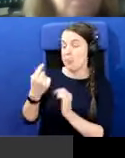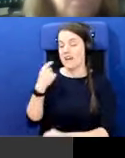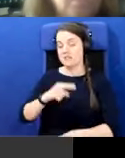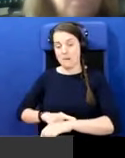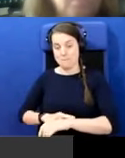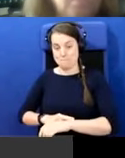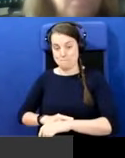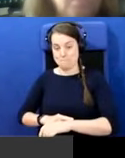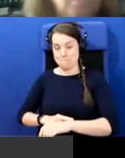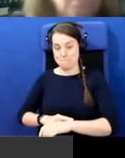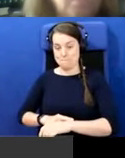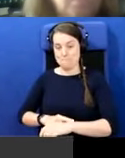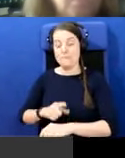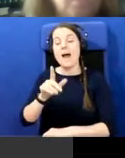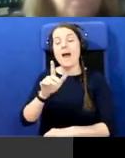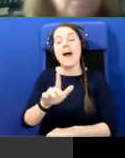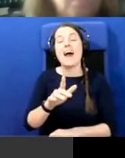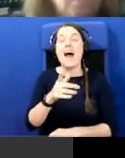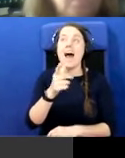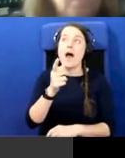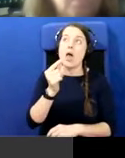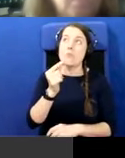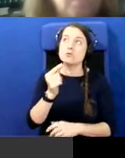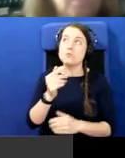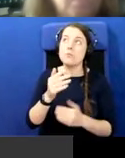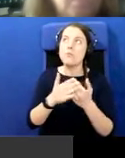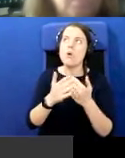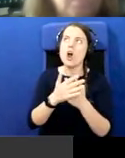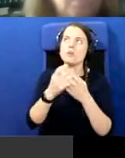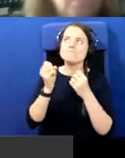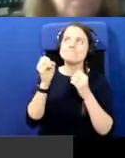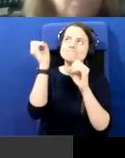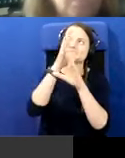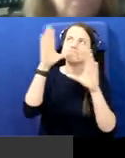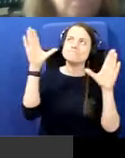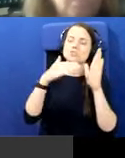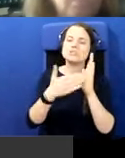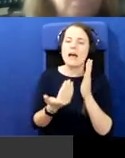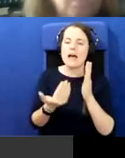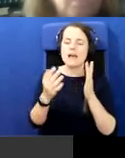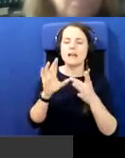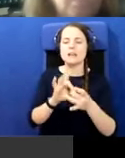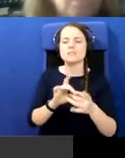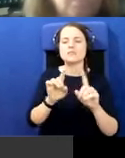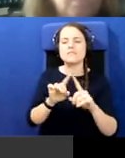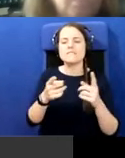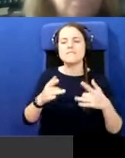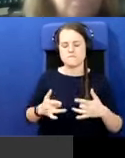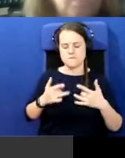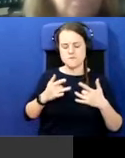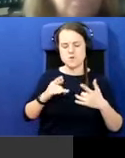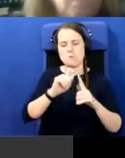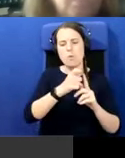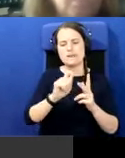And I think it's possible. think there's greater understanding today of the different viewpoints of the main, two main